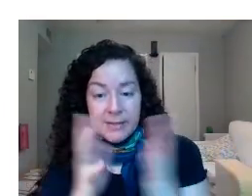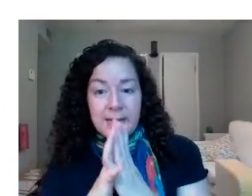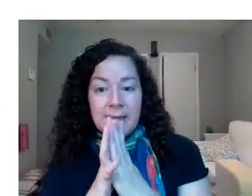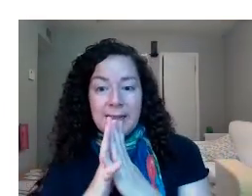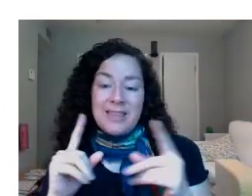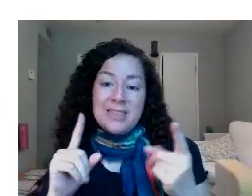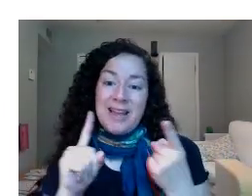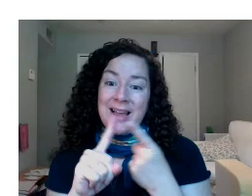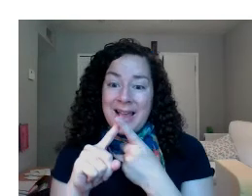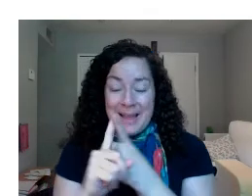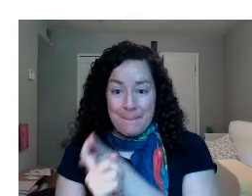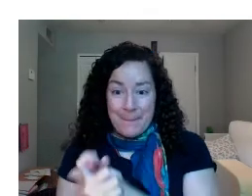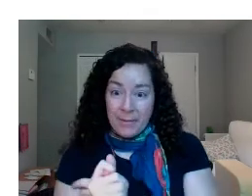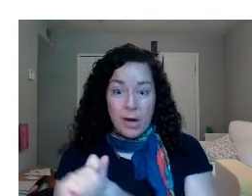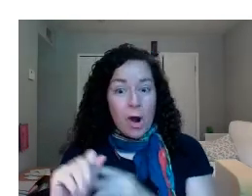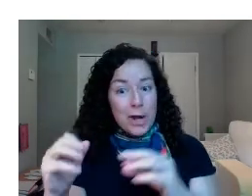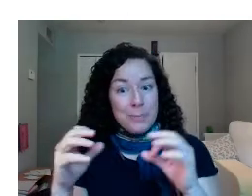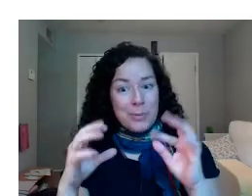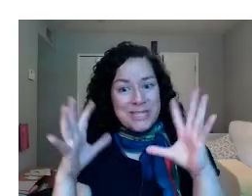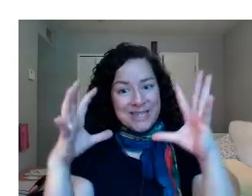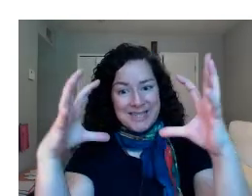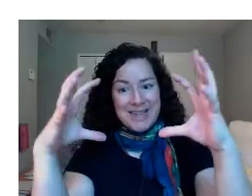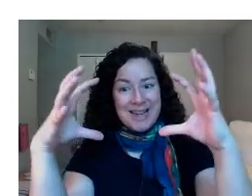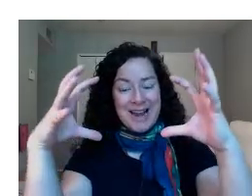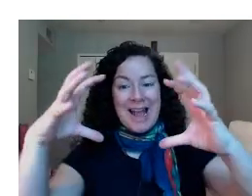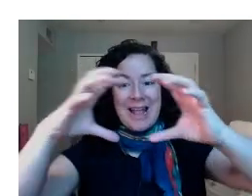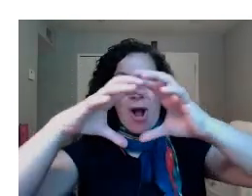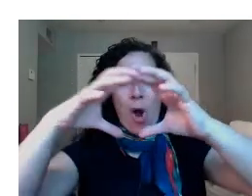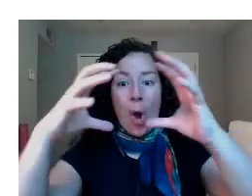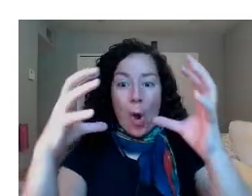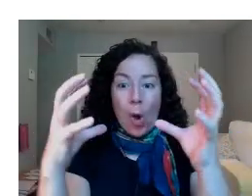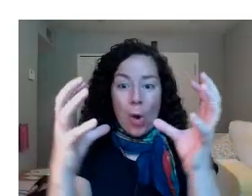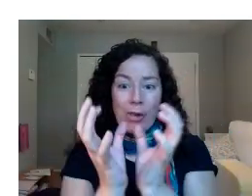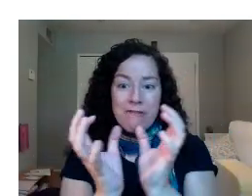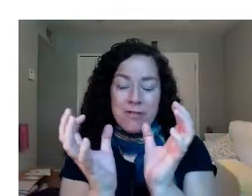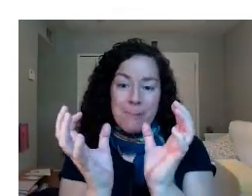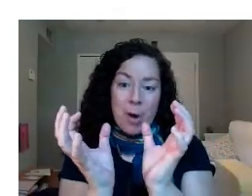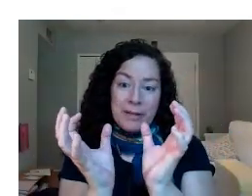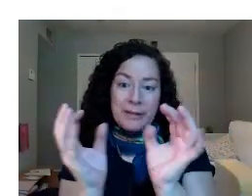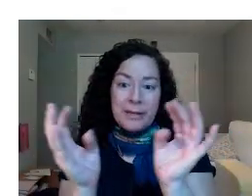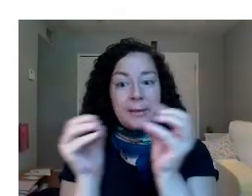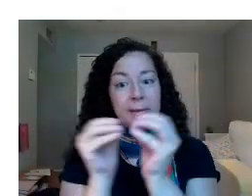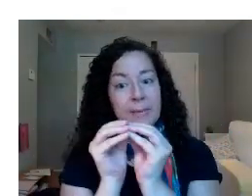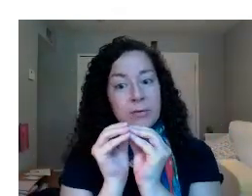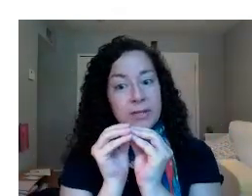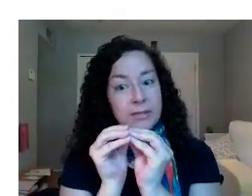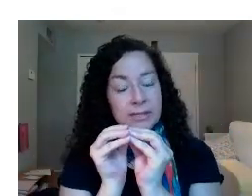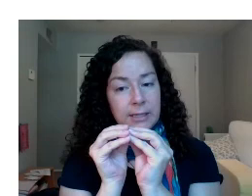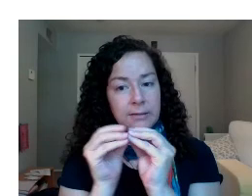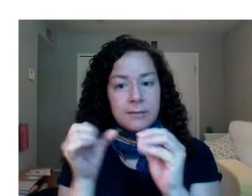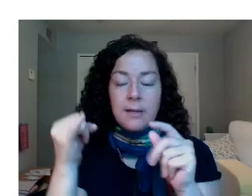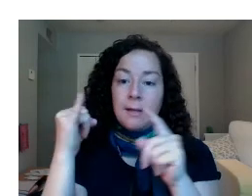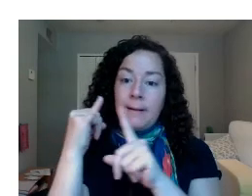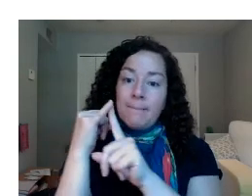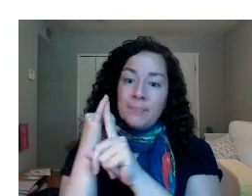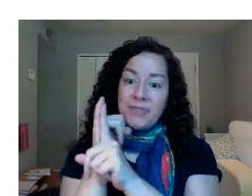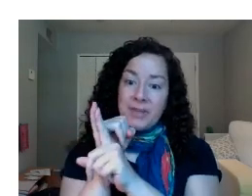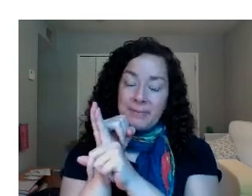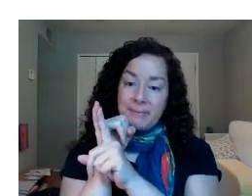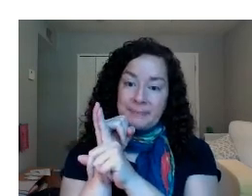names, like the pericarp, which is all of the parts that are surrounding the seeds.